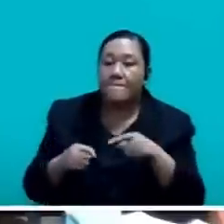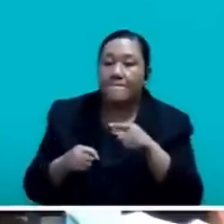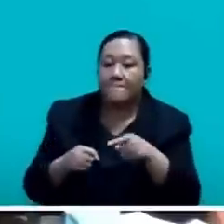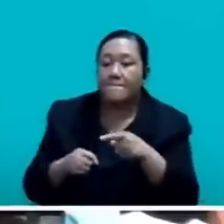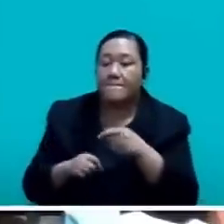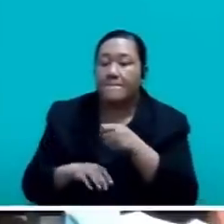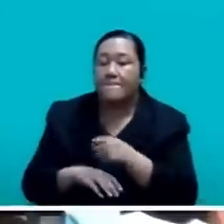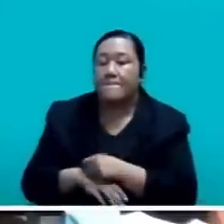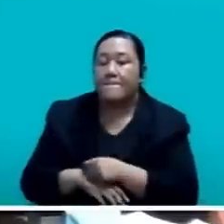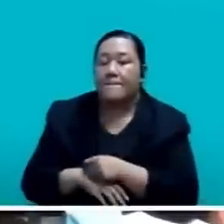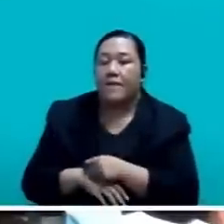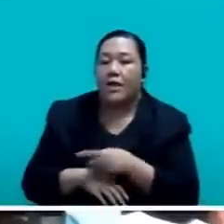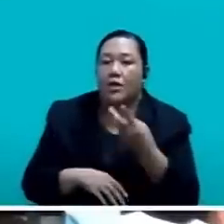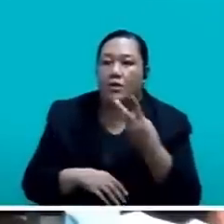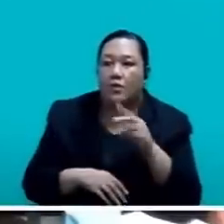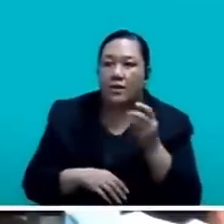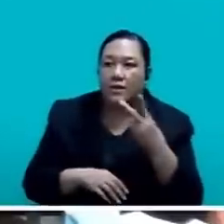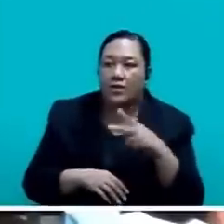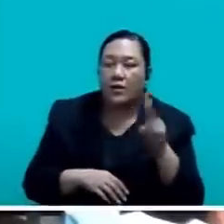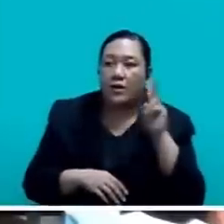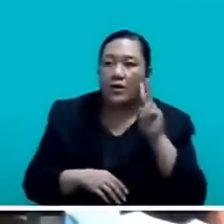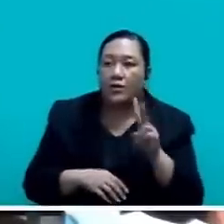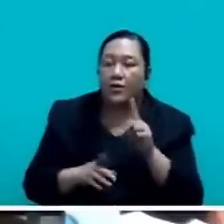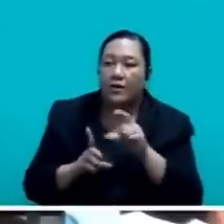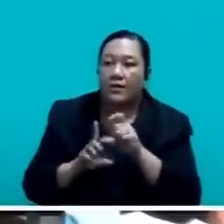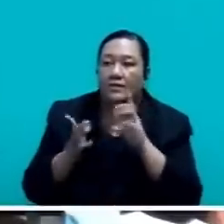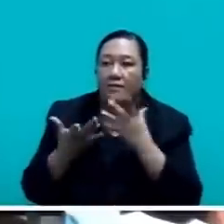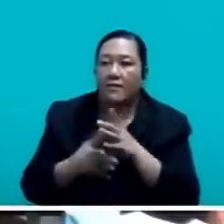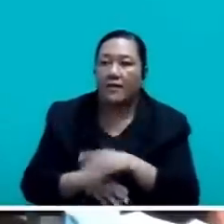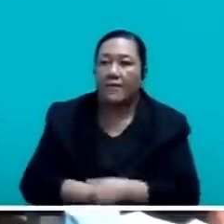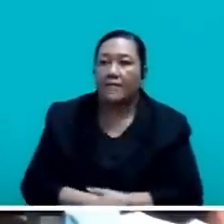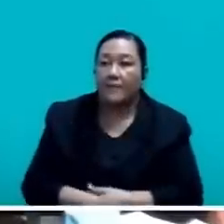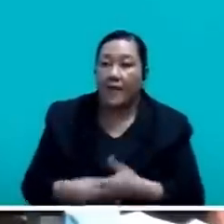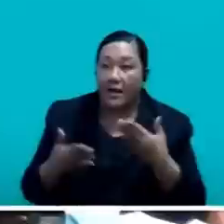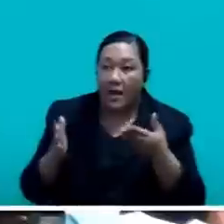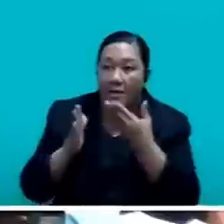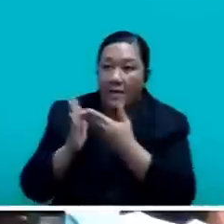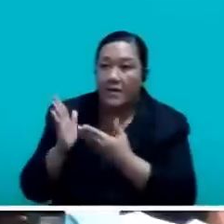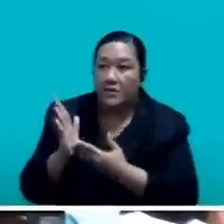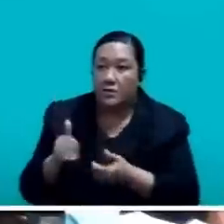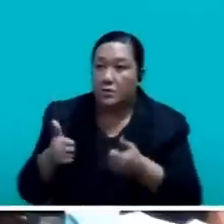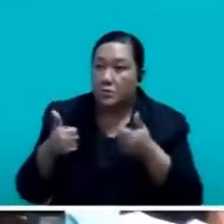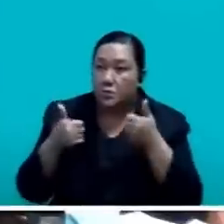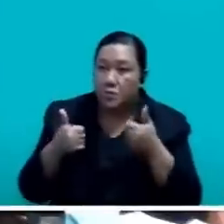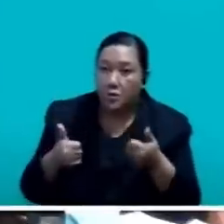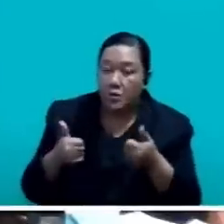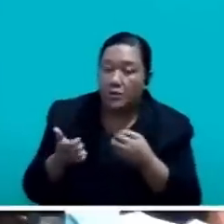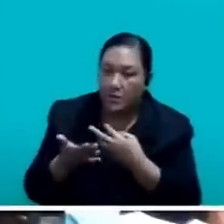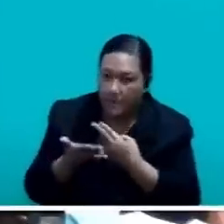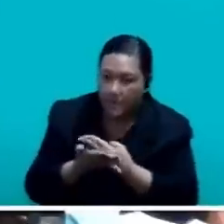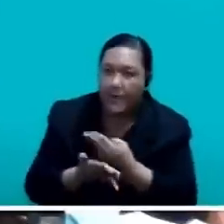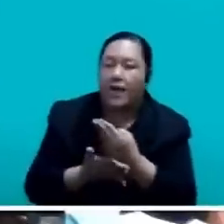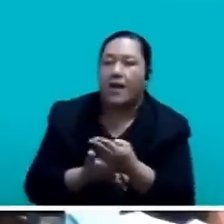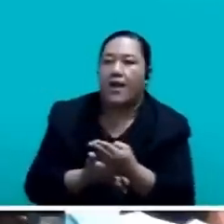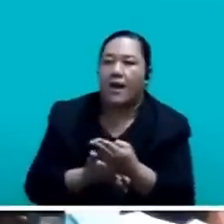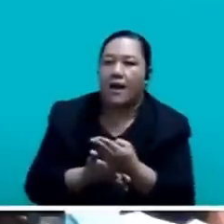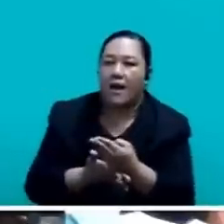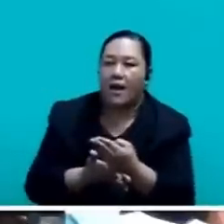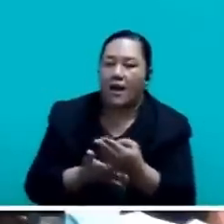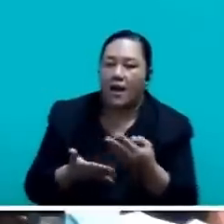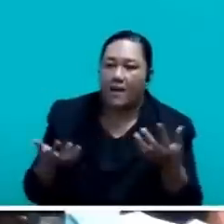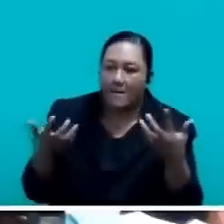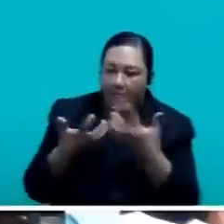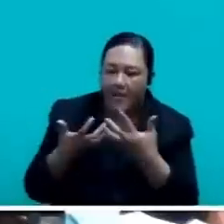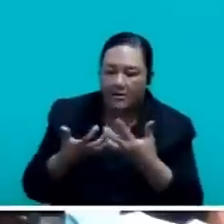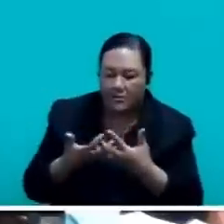The budget now before the House is more realistic. It is prudent and deserving of all of our support